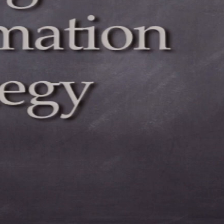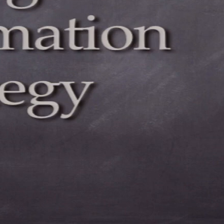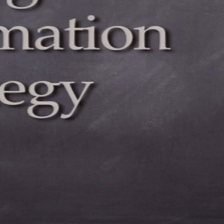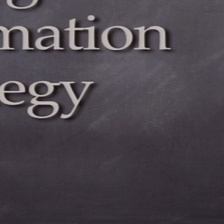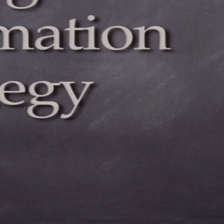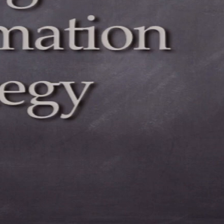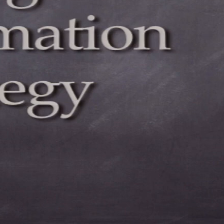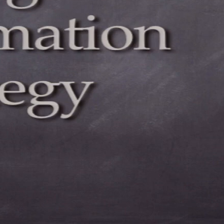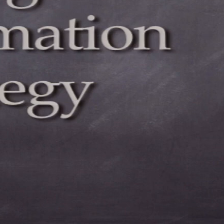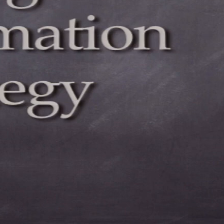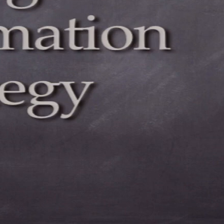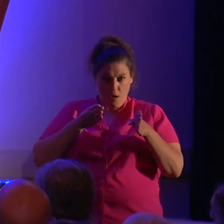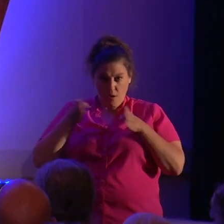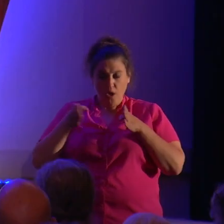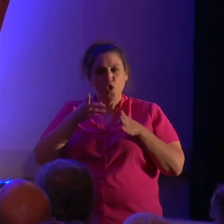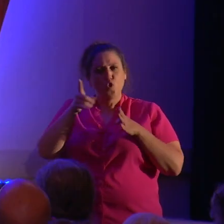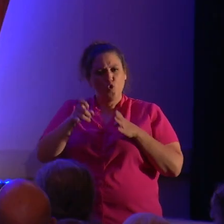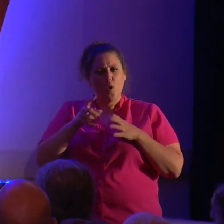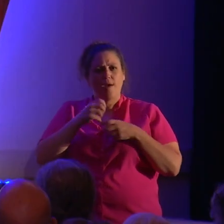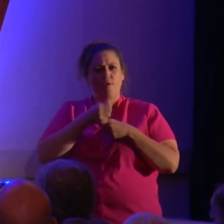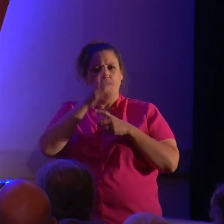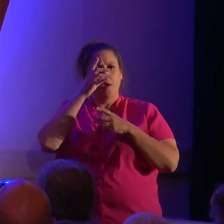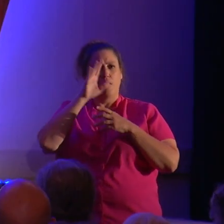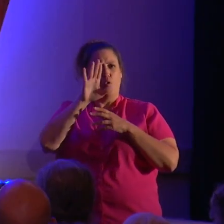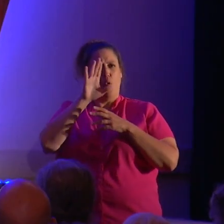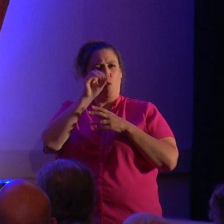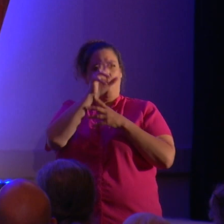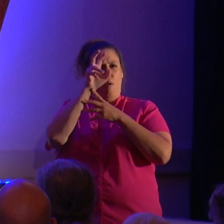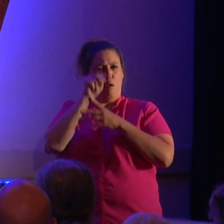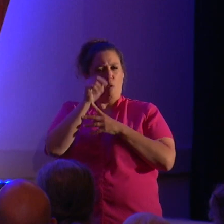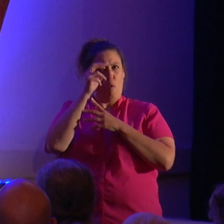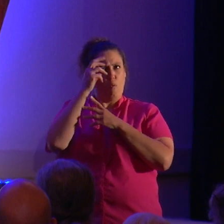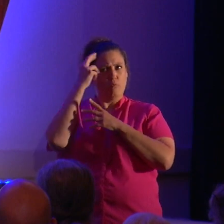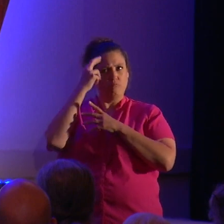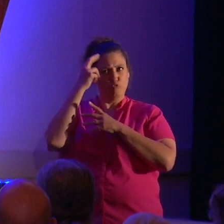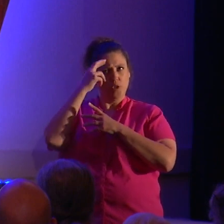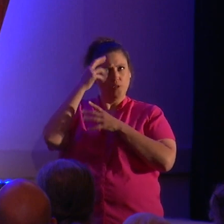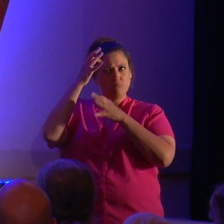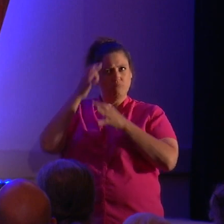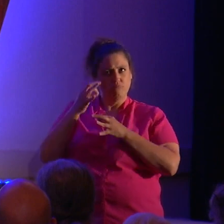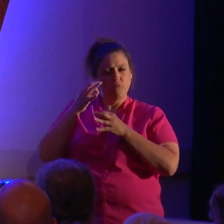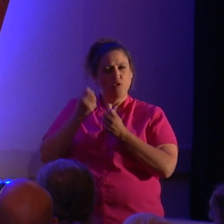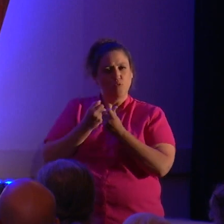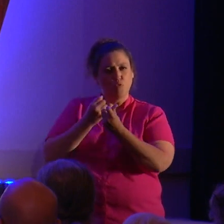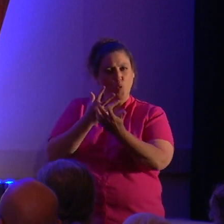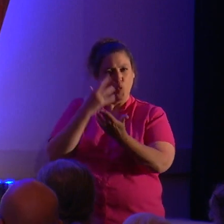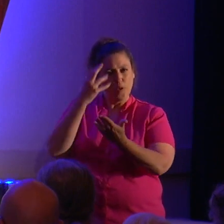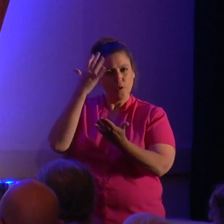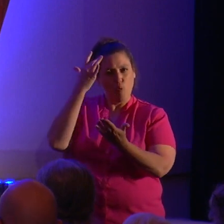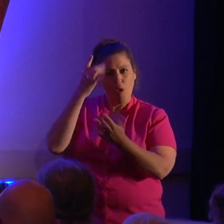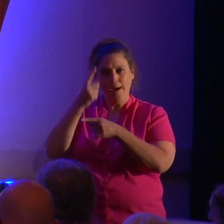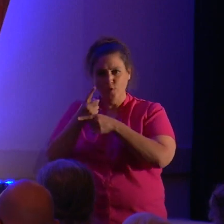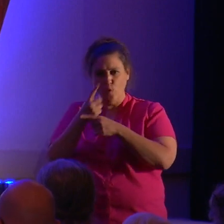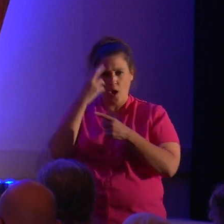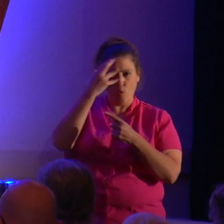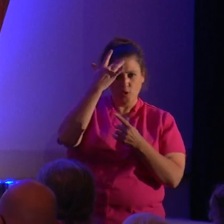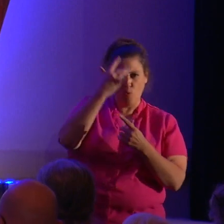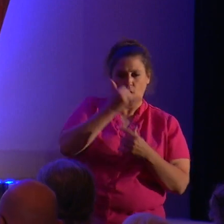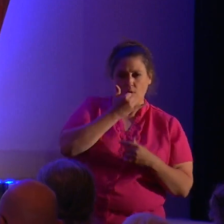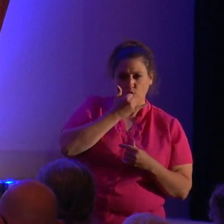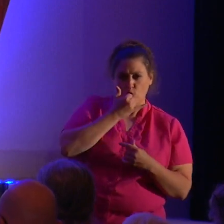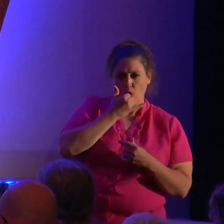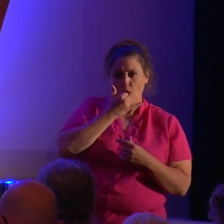and wrong. You have to make a moral argument for why it's right and wrong, and you have to put your moral